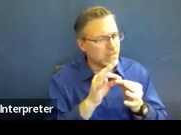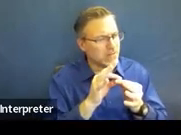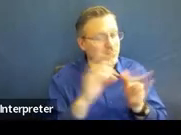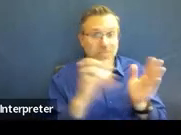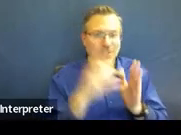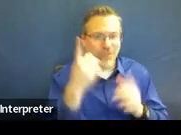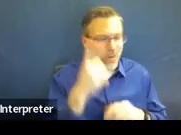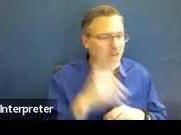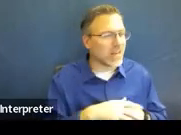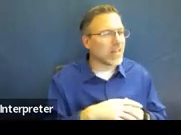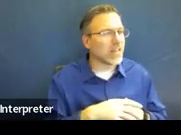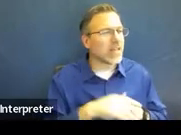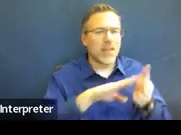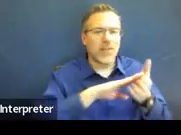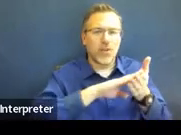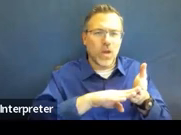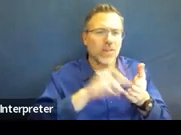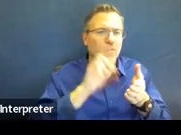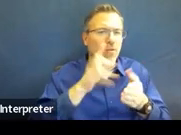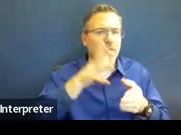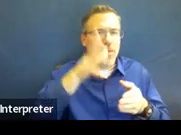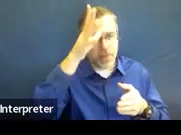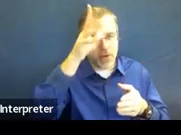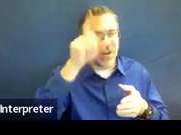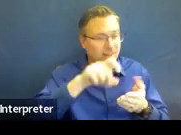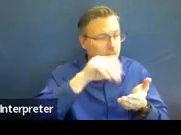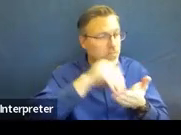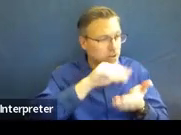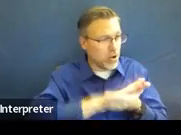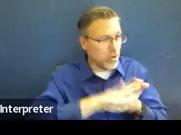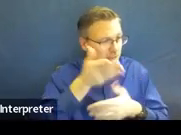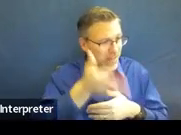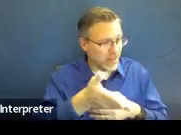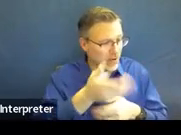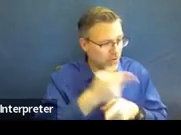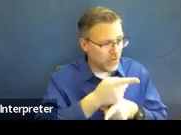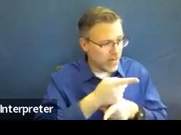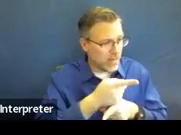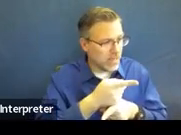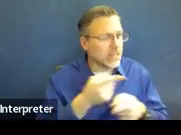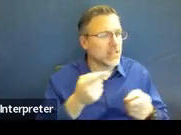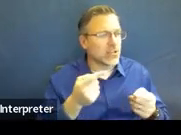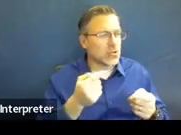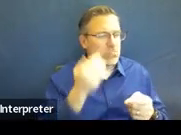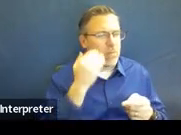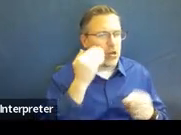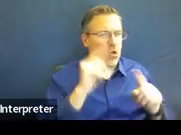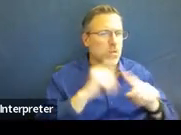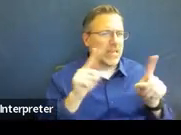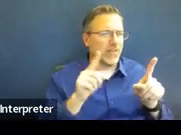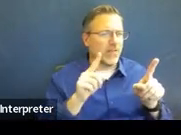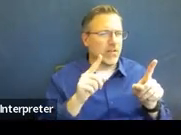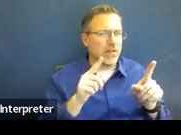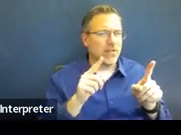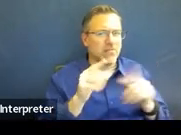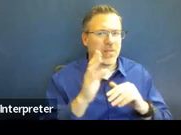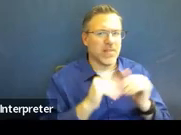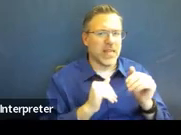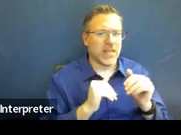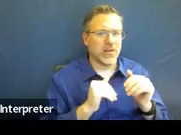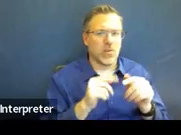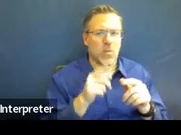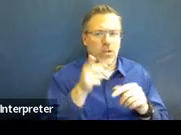the waiver from the parent needed to be noted in there. So, I just want to, and I know that's different than what I just heard at this meeting, so I just want